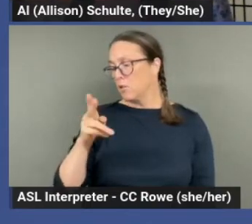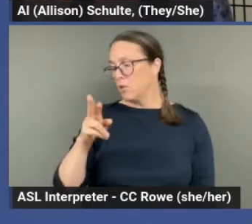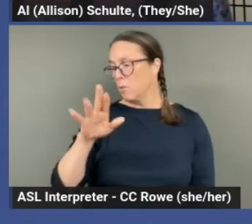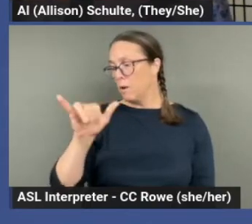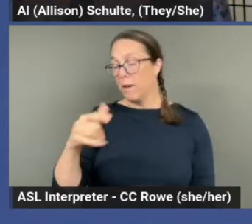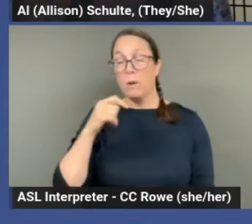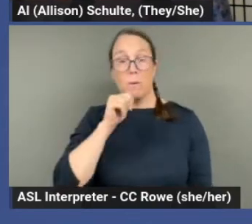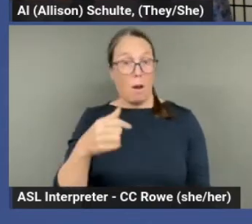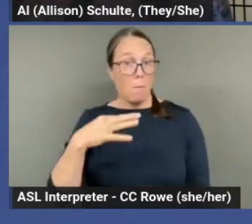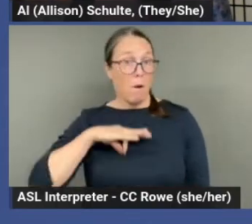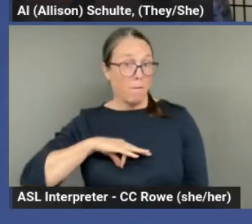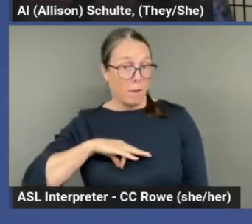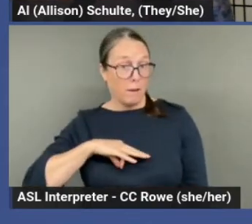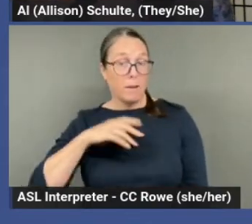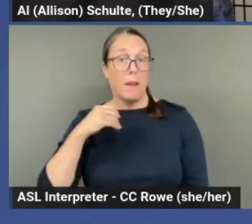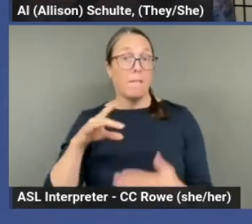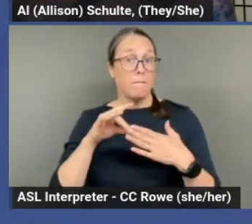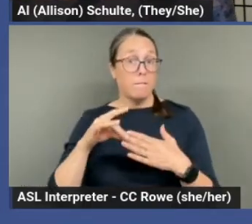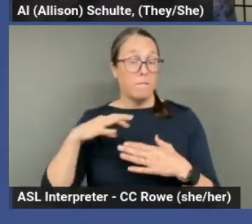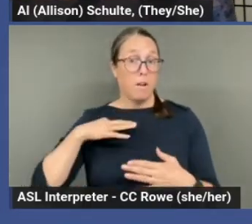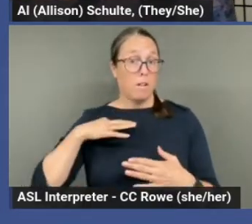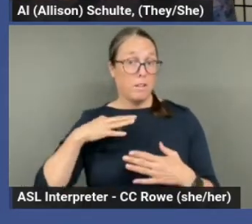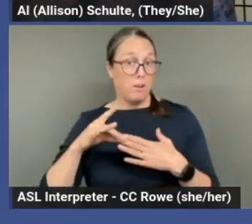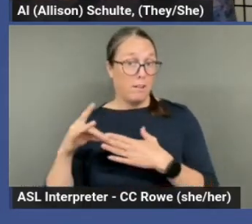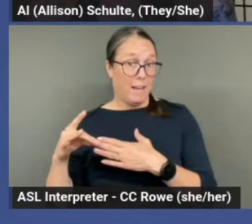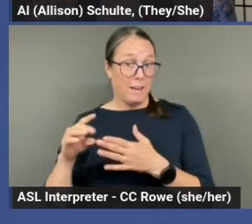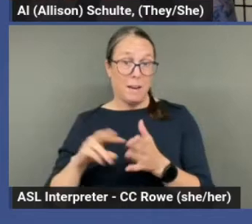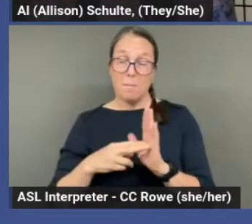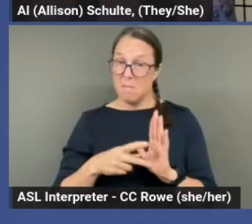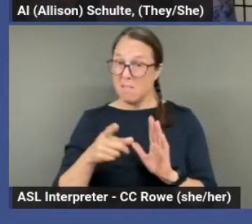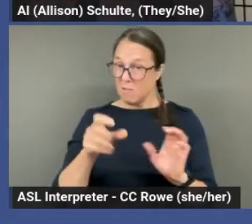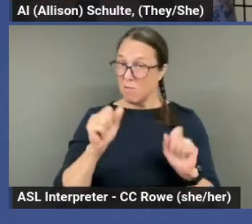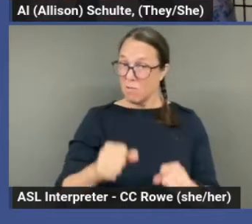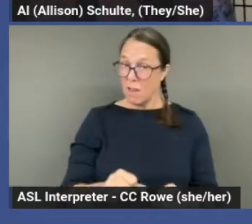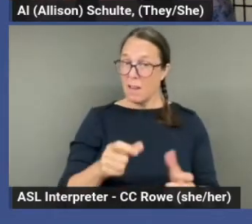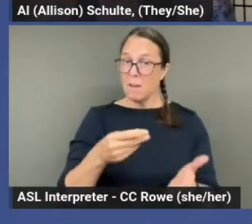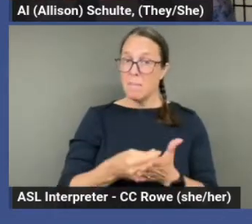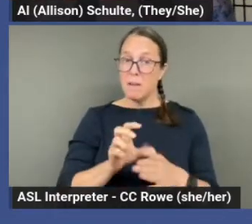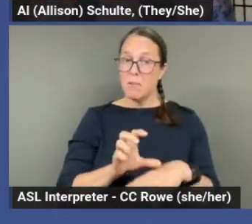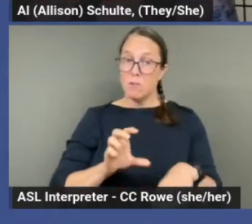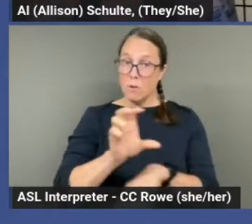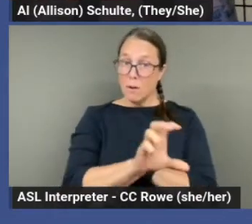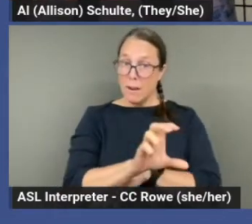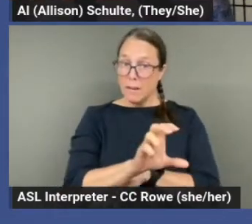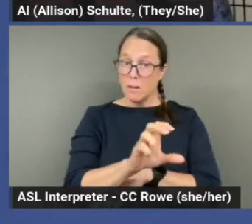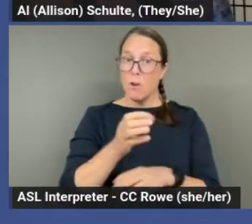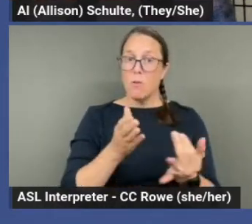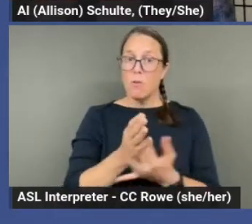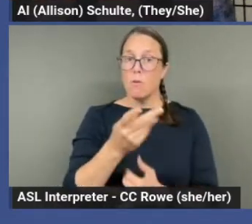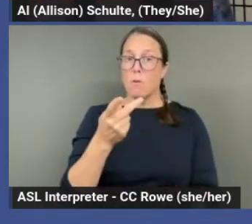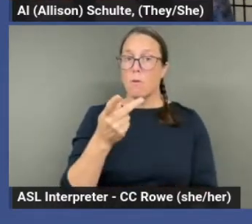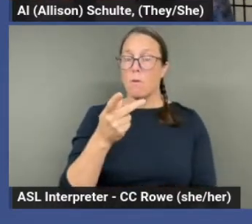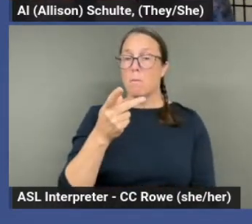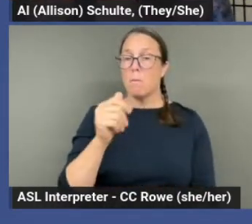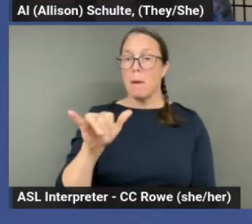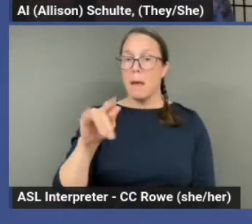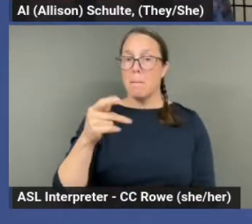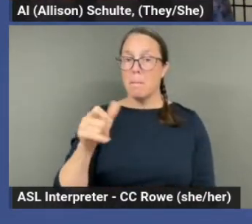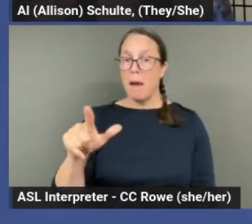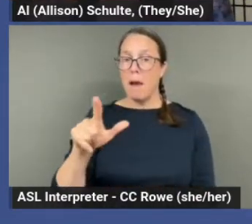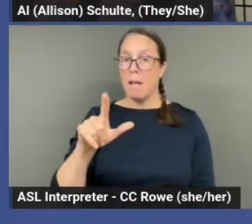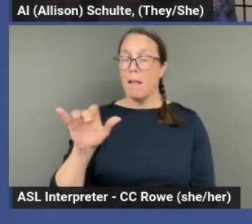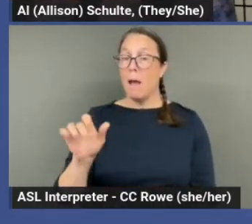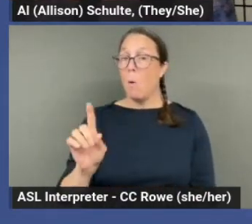nonprofit and we're volunteer led. So you could also make a donation at PayPal to info at pelvic sanctuary